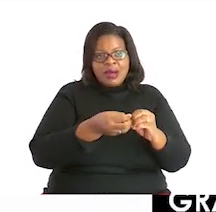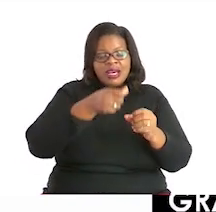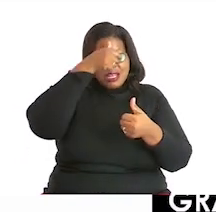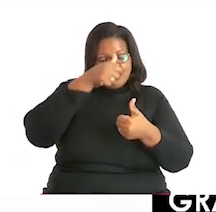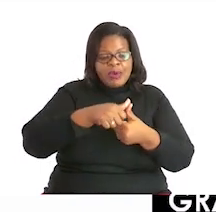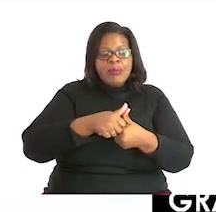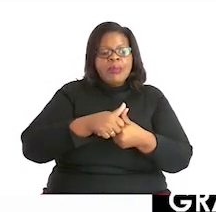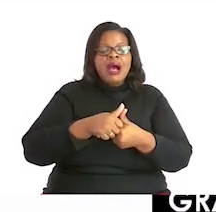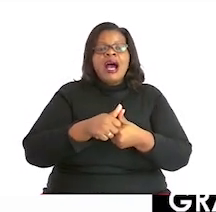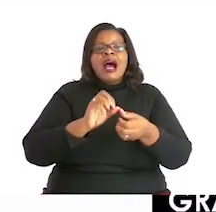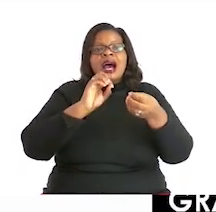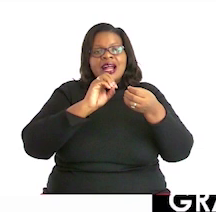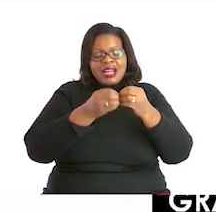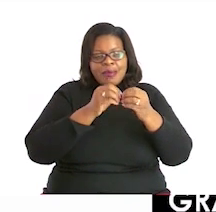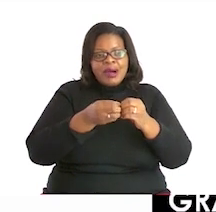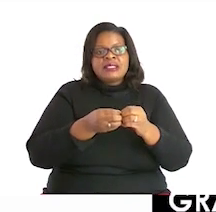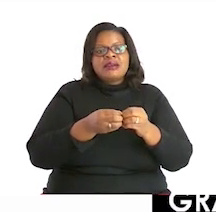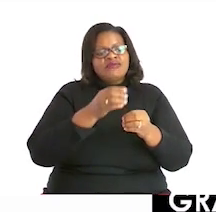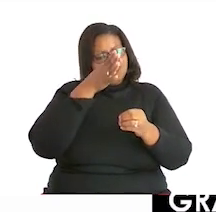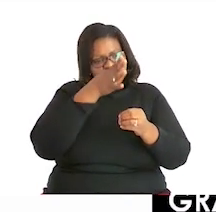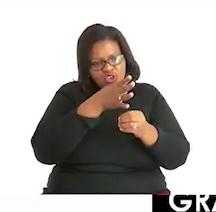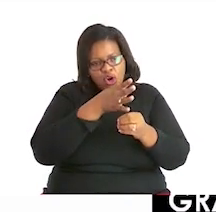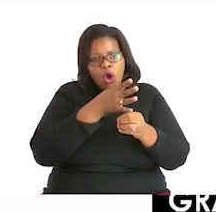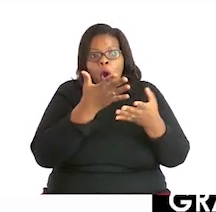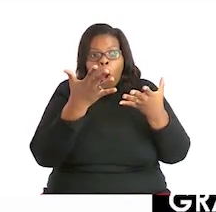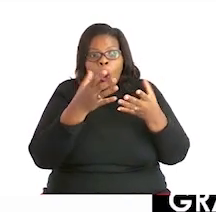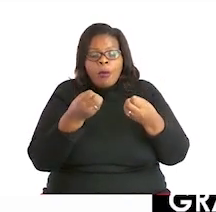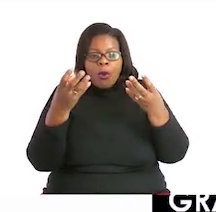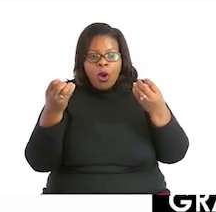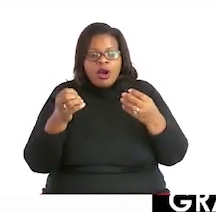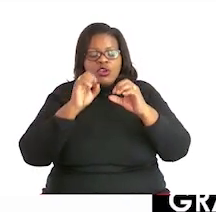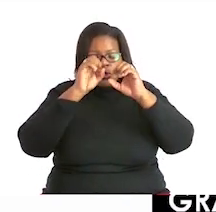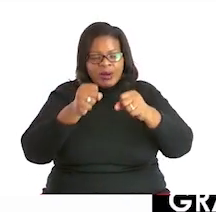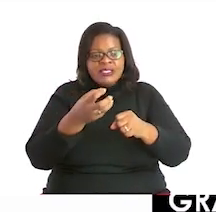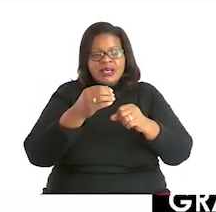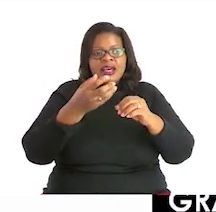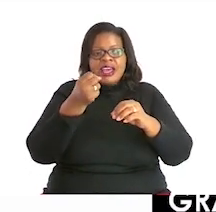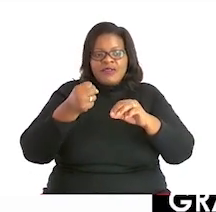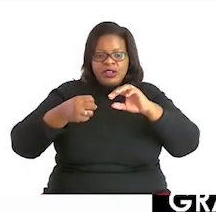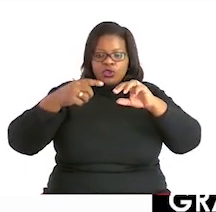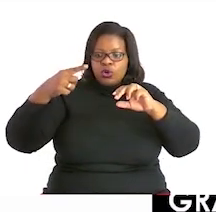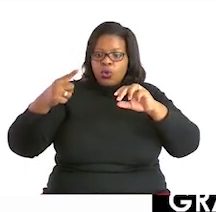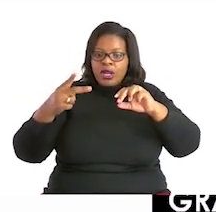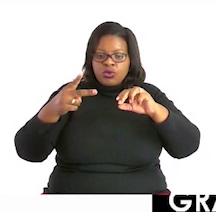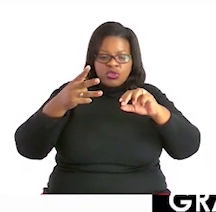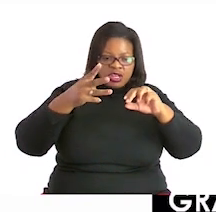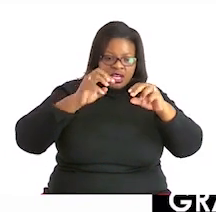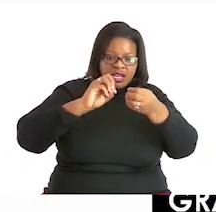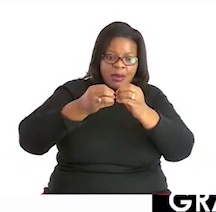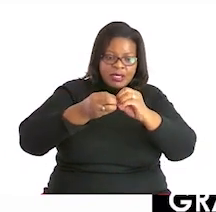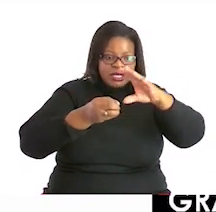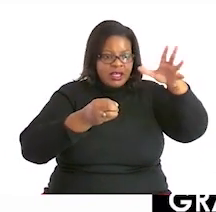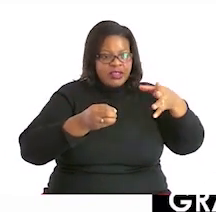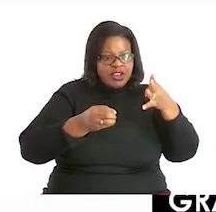four and more, remember to leave a space between the fourth and the third number. It's very important,